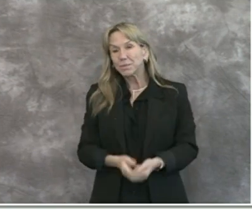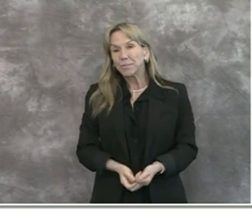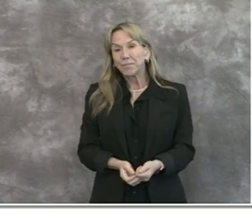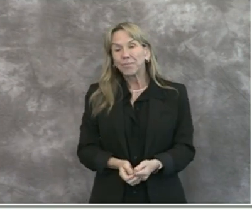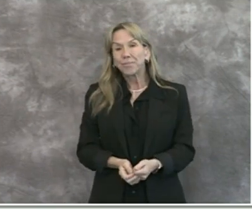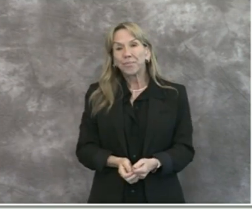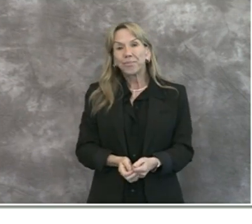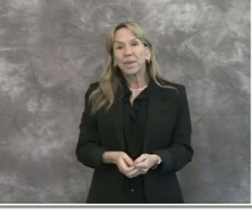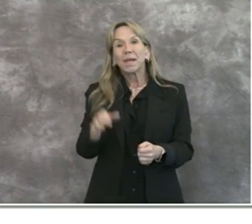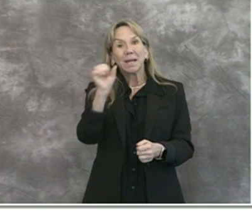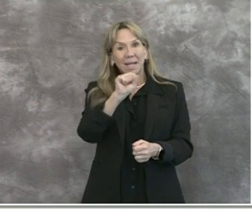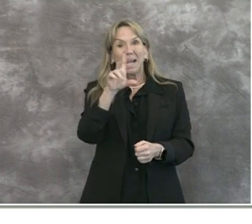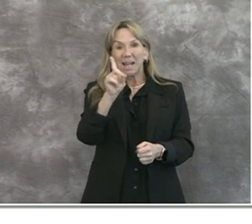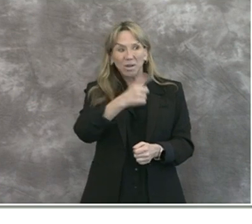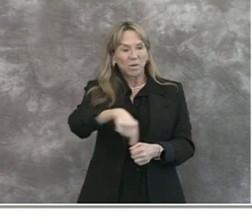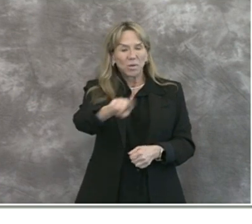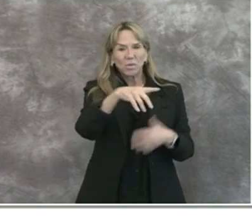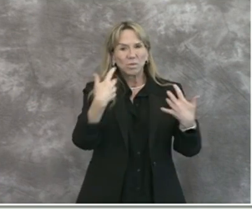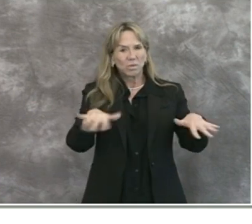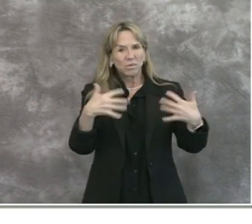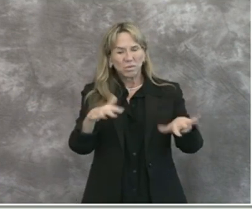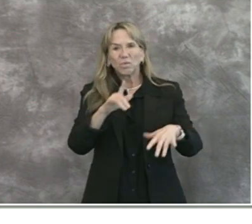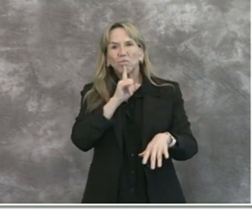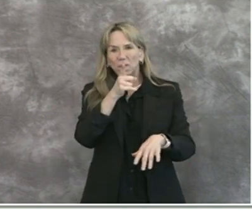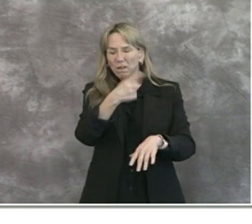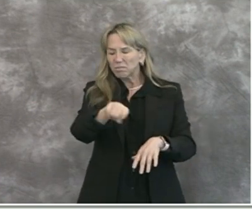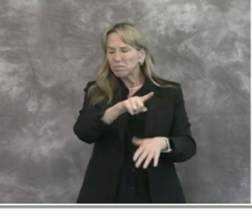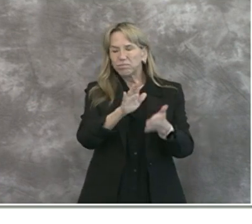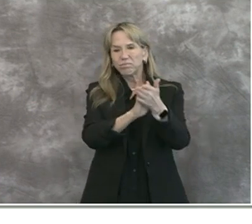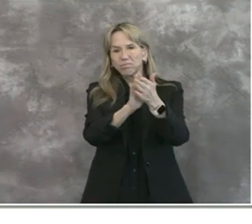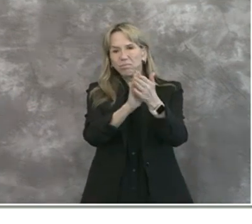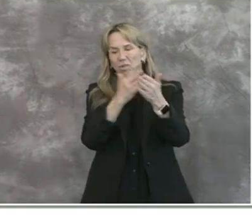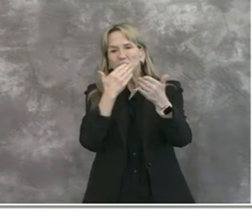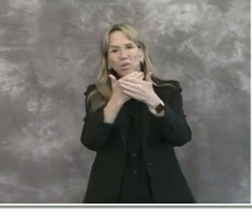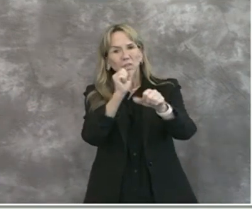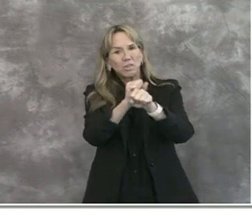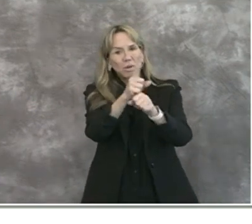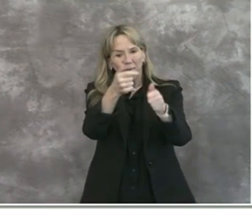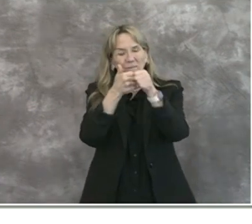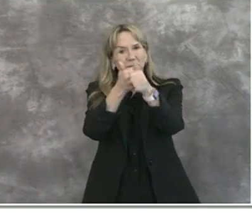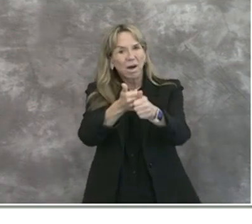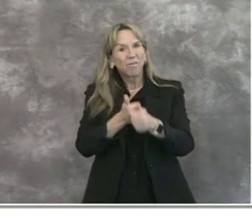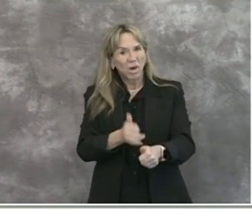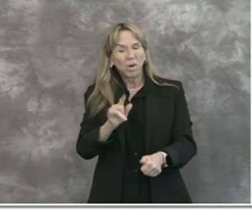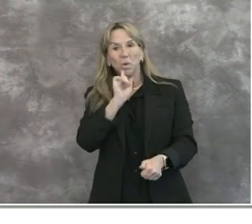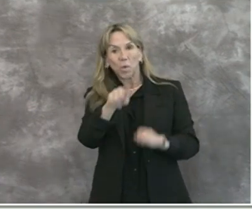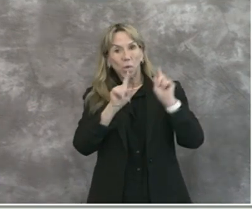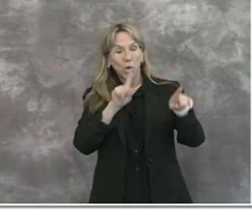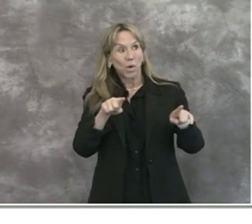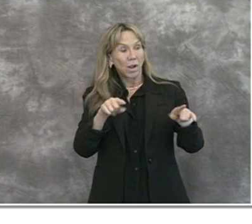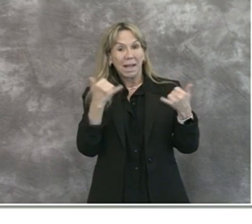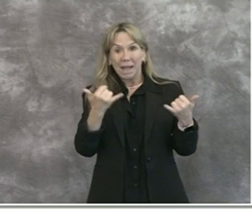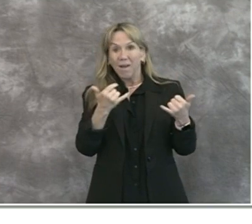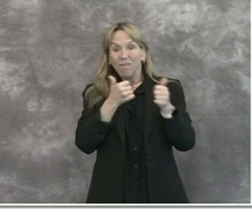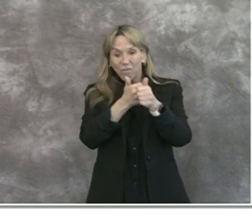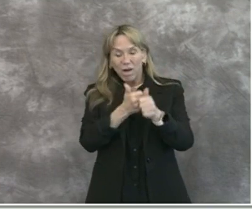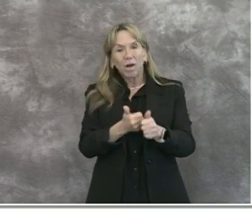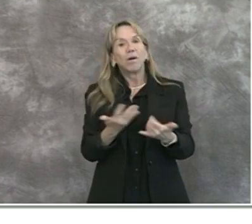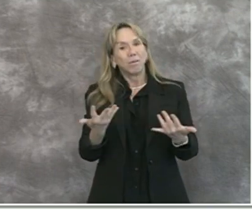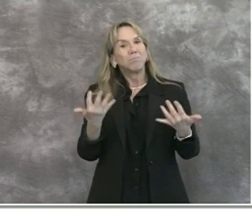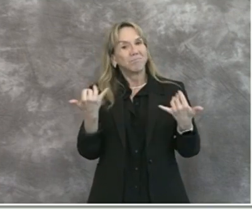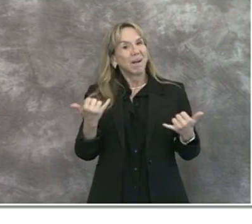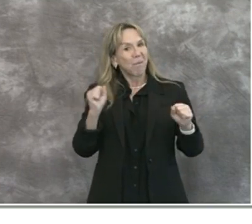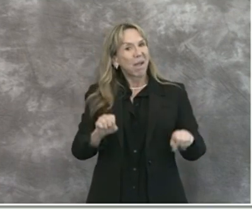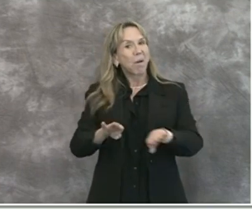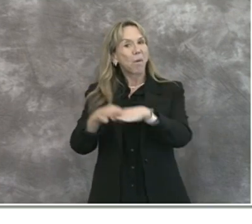San Diegans have been great about following the public health order and because of that we can further loosen restrictions like this. Let me thank